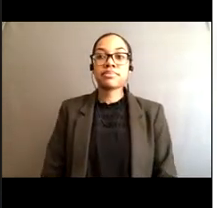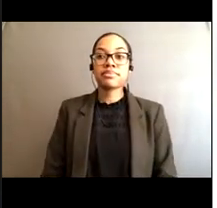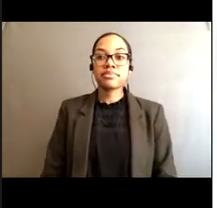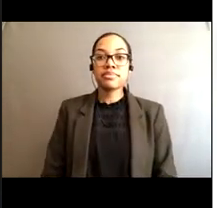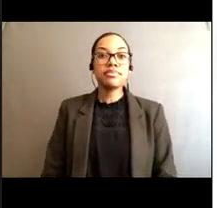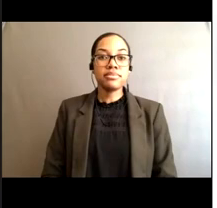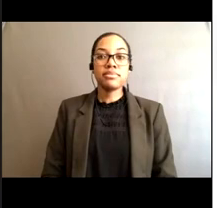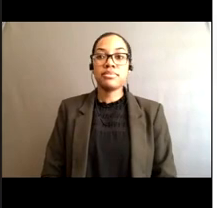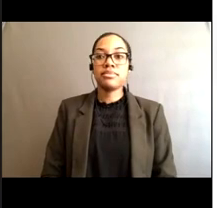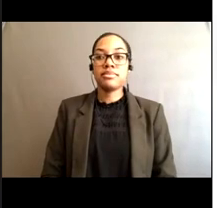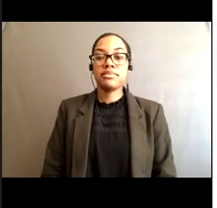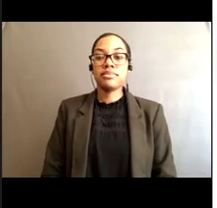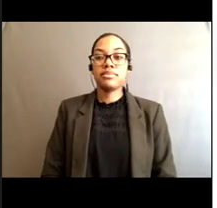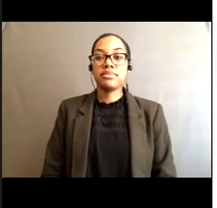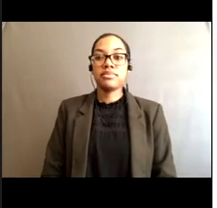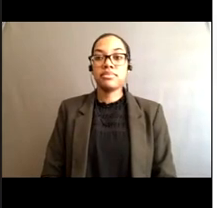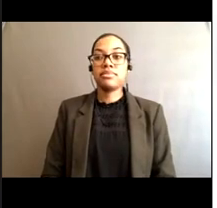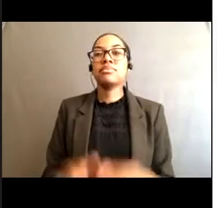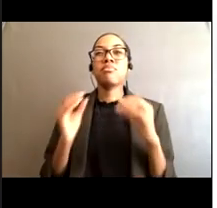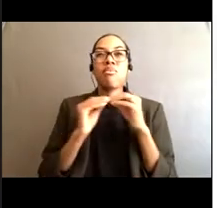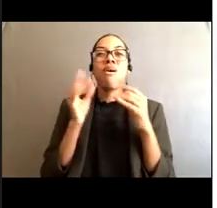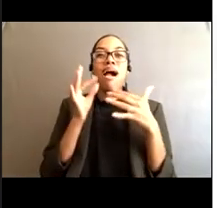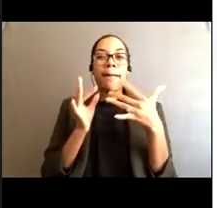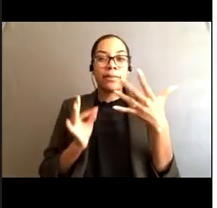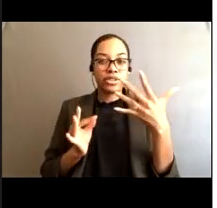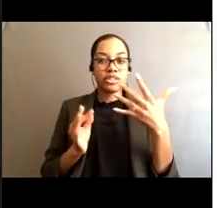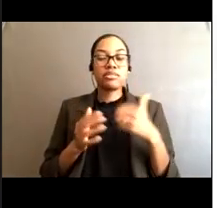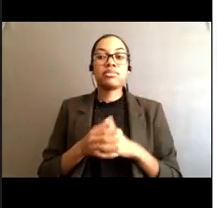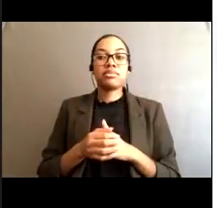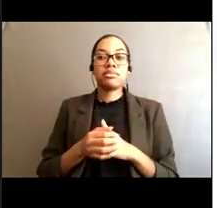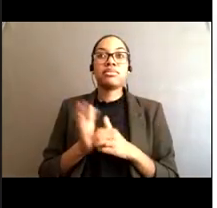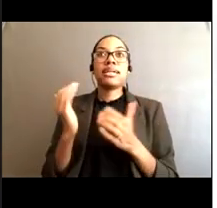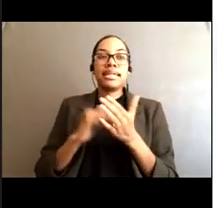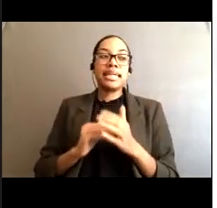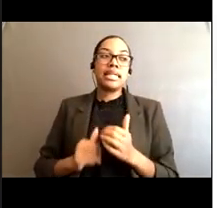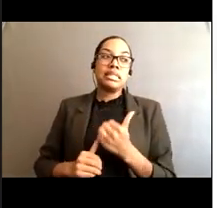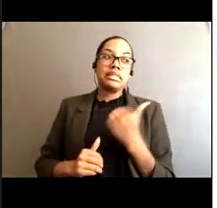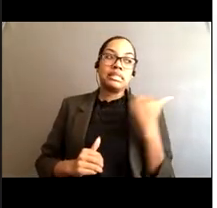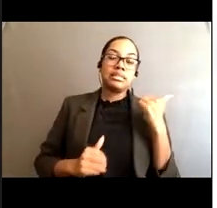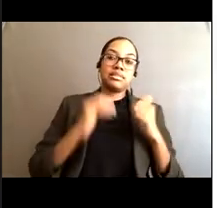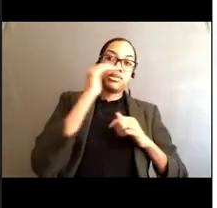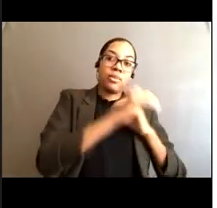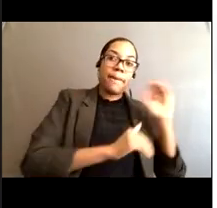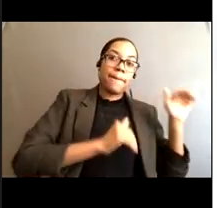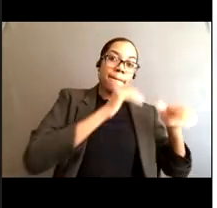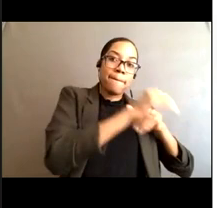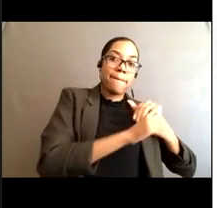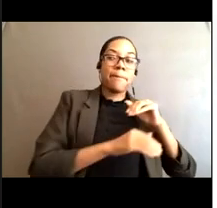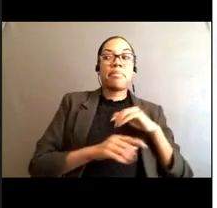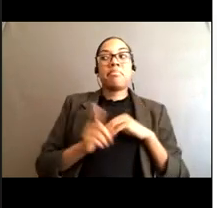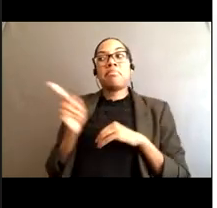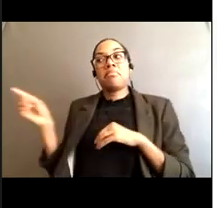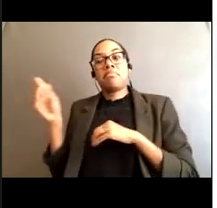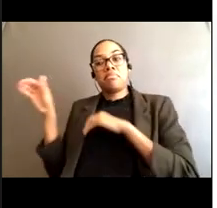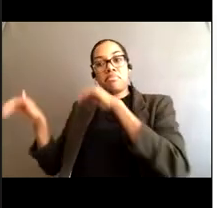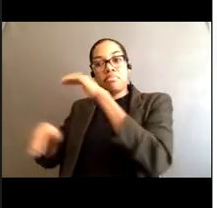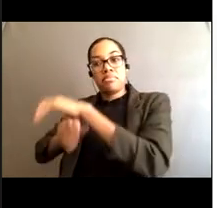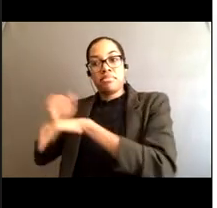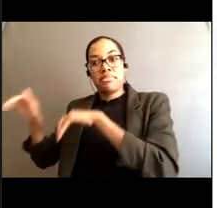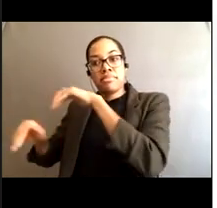Speaking of options you can either swim parallel to shore right or left out of the rip current